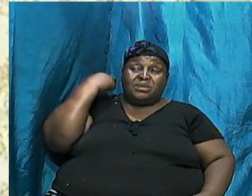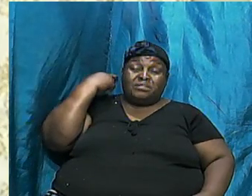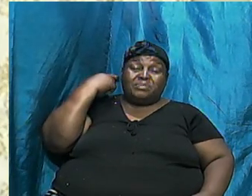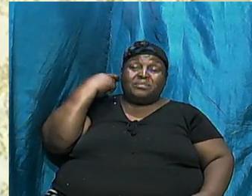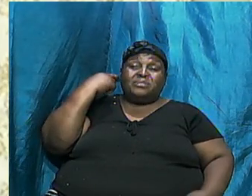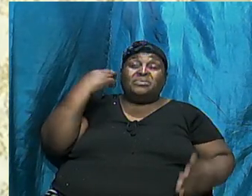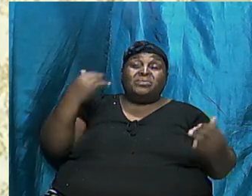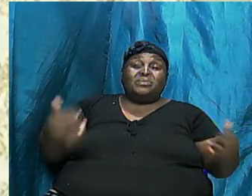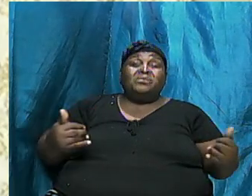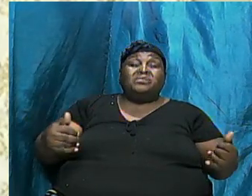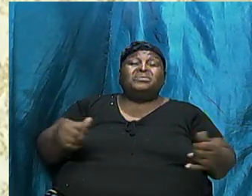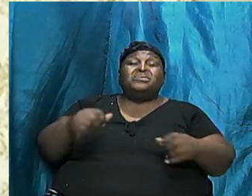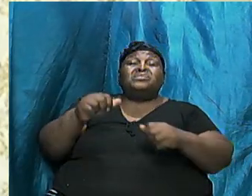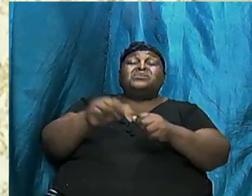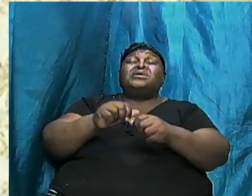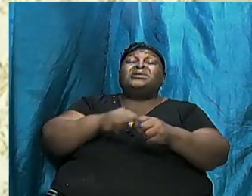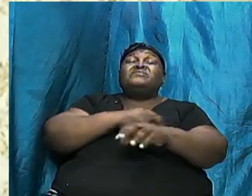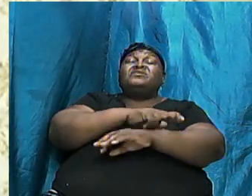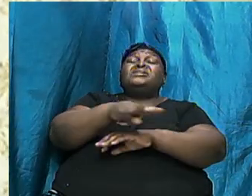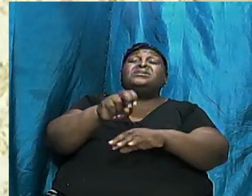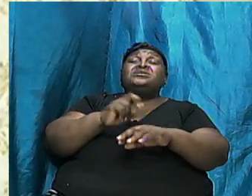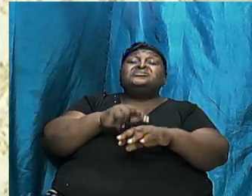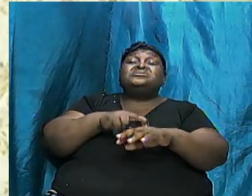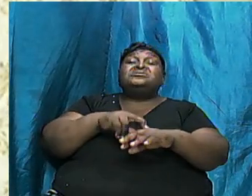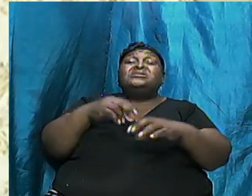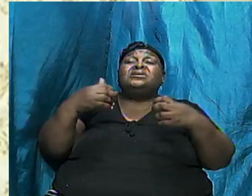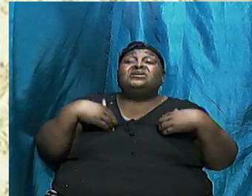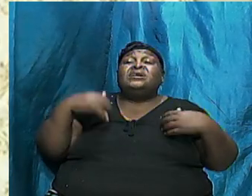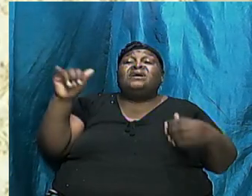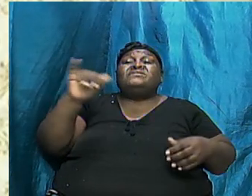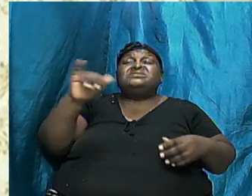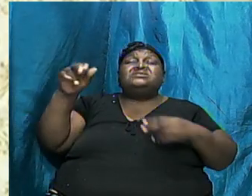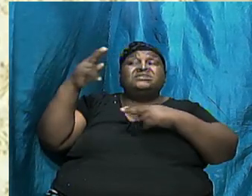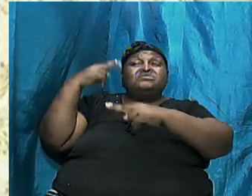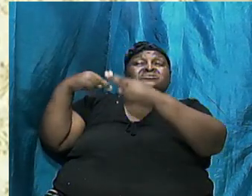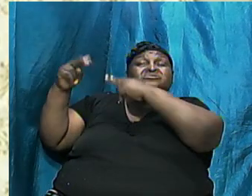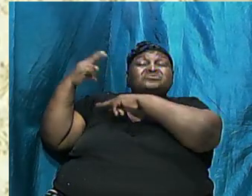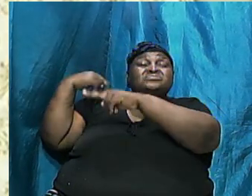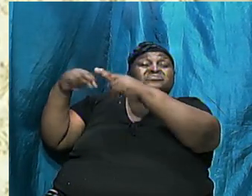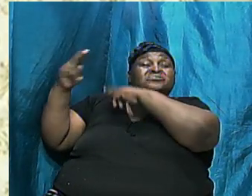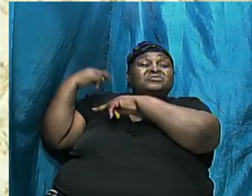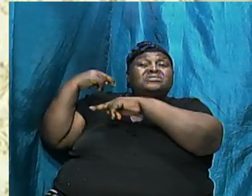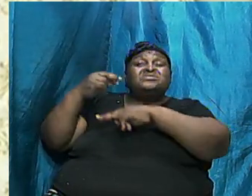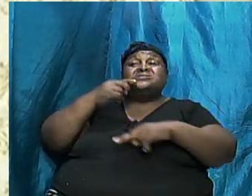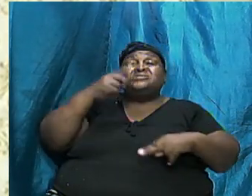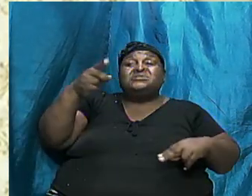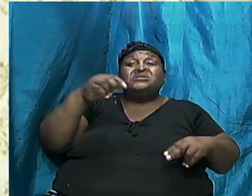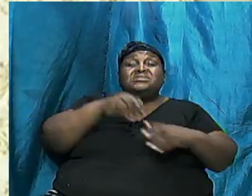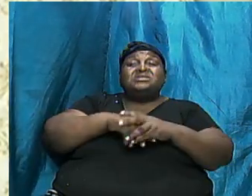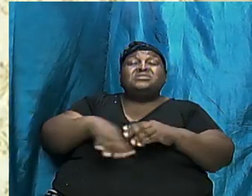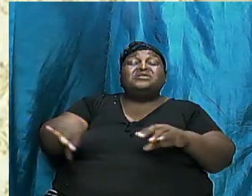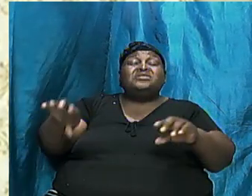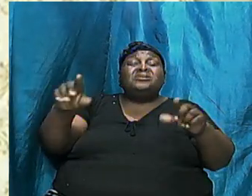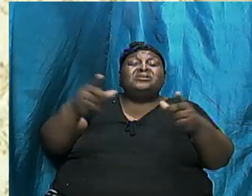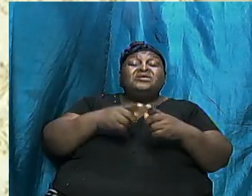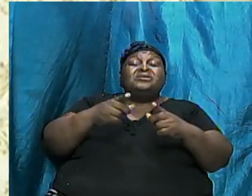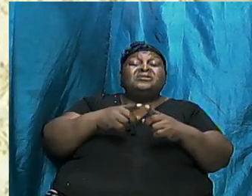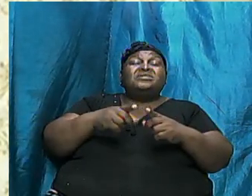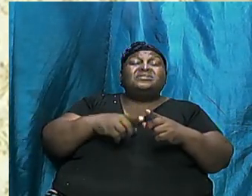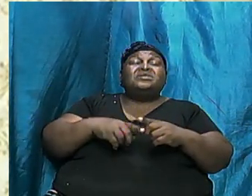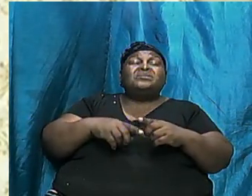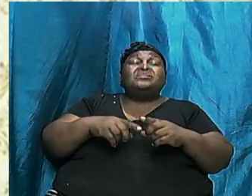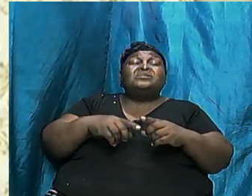Every Nation Have The Same Historical Account In Their Little Ethnic Group With Their